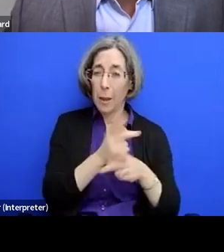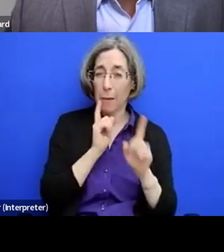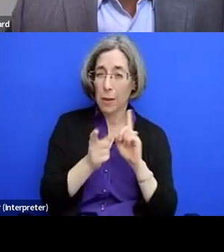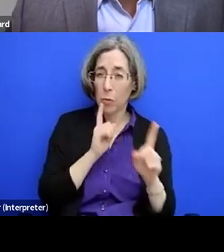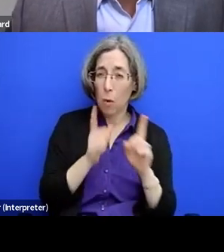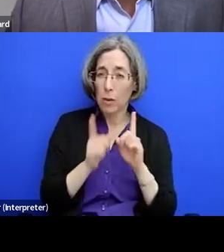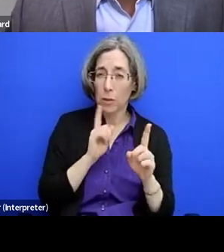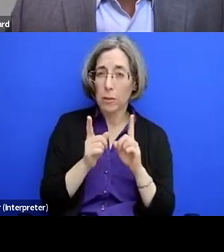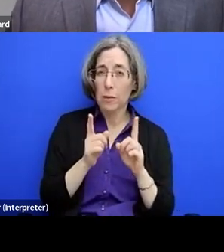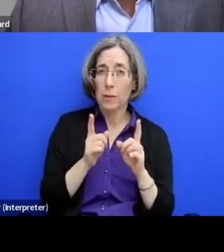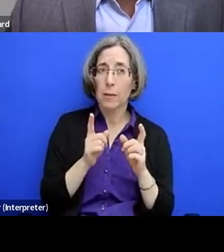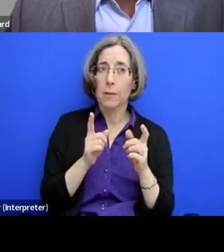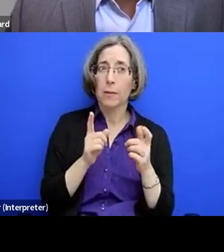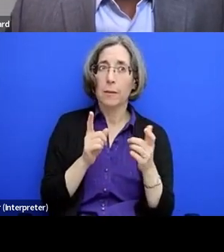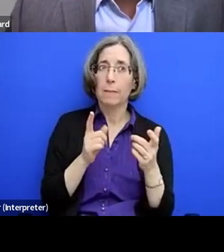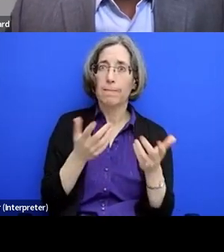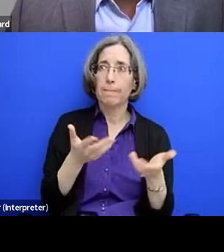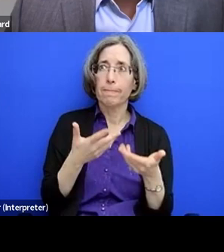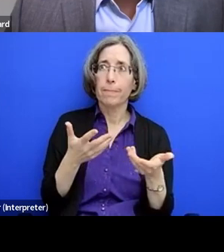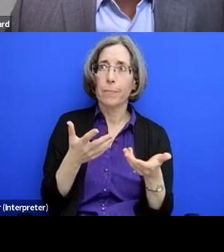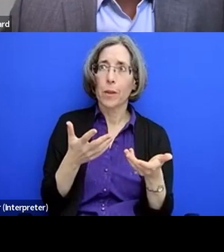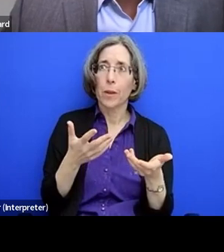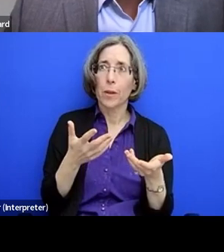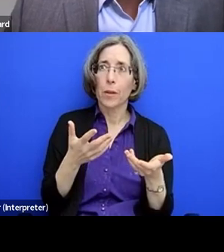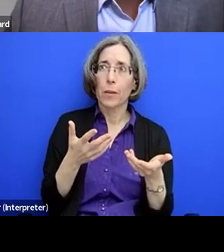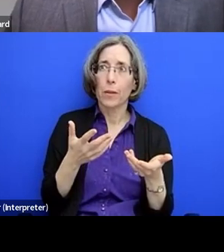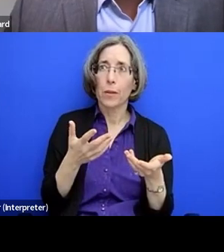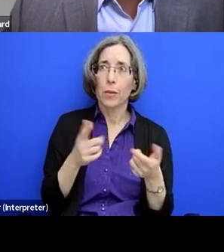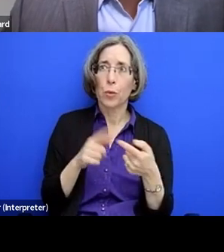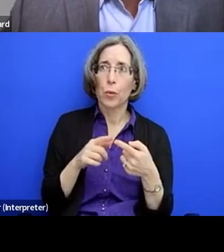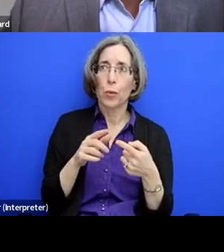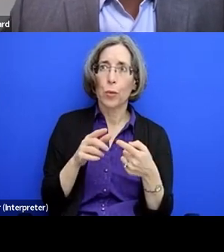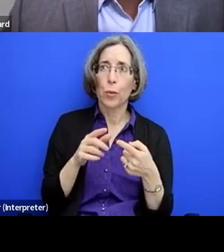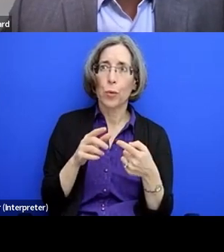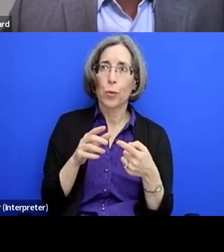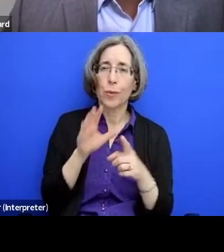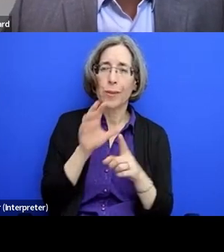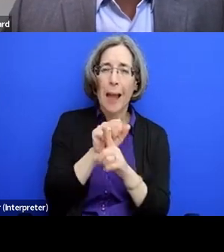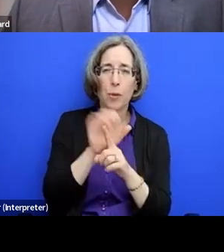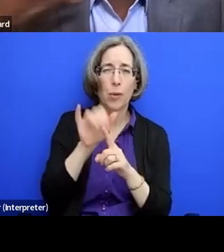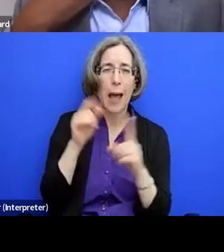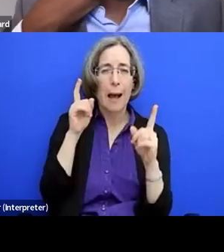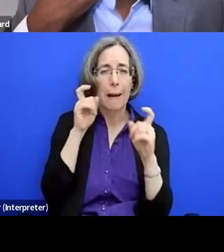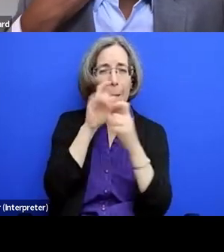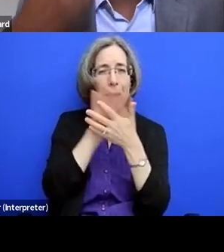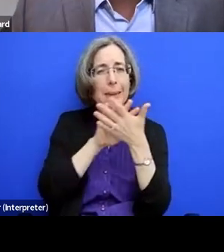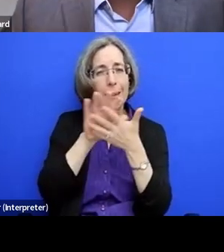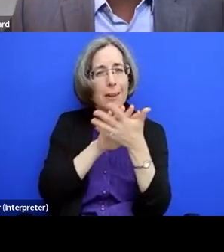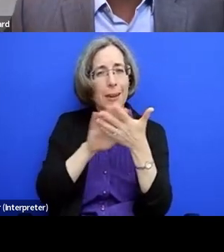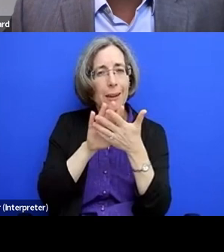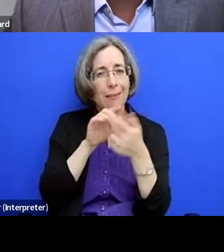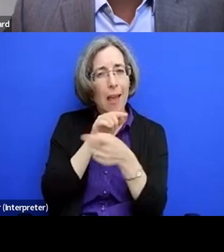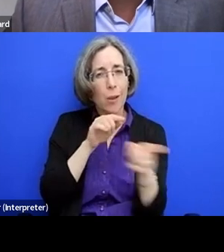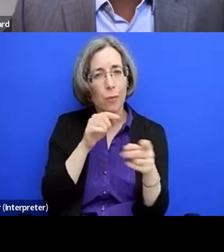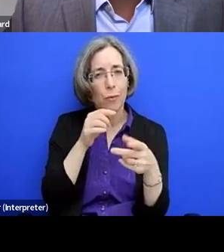to, in order to make it, you know, a more, to sort of capture the complexity that everybody has really talked about today? And I'll,